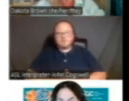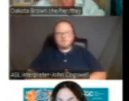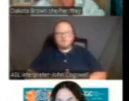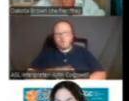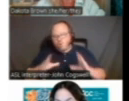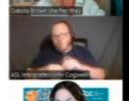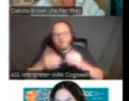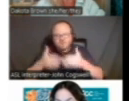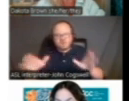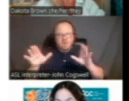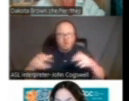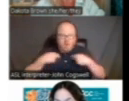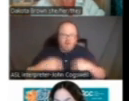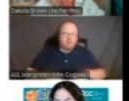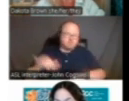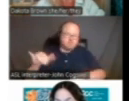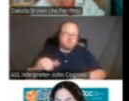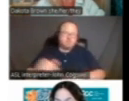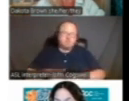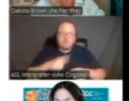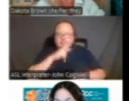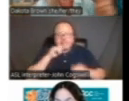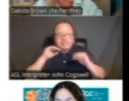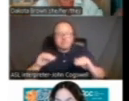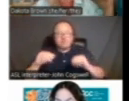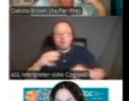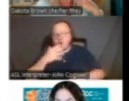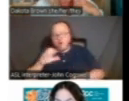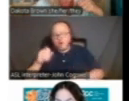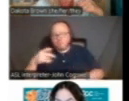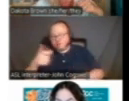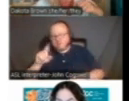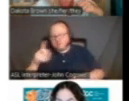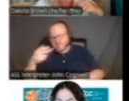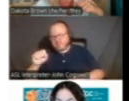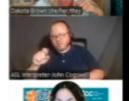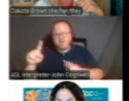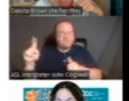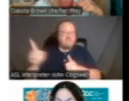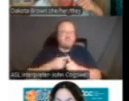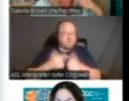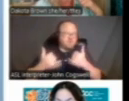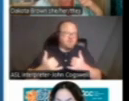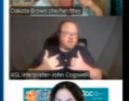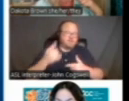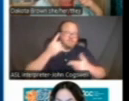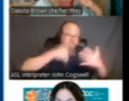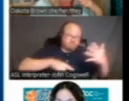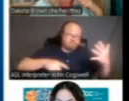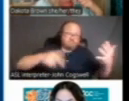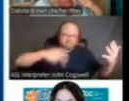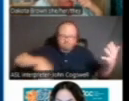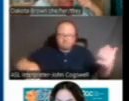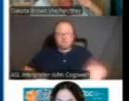general health. So the Desert Hot Springs ones, the first ones were today. It's going on next week and the following week. And then the